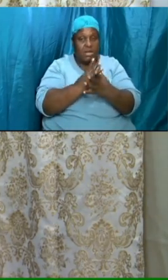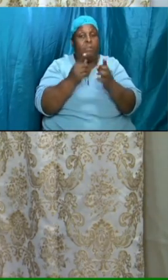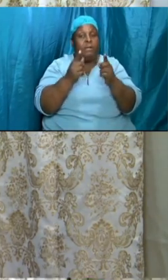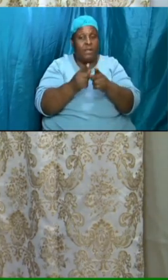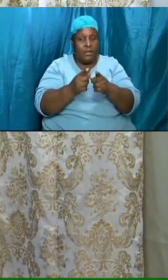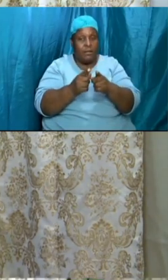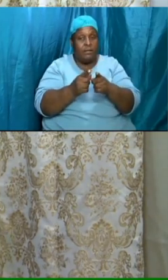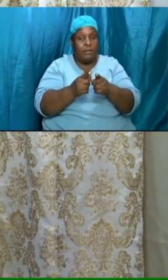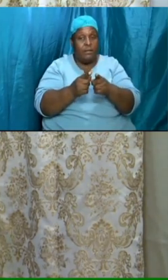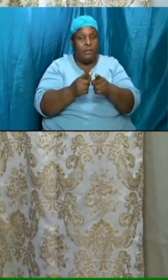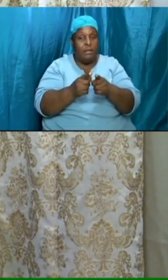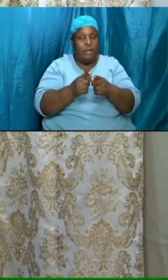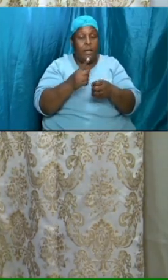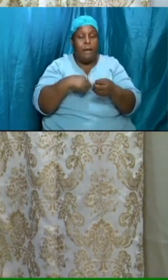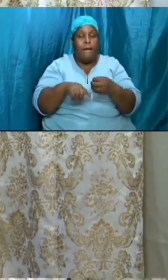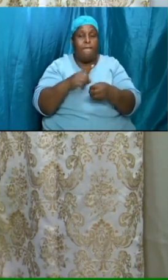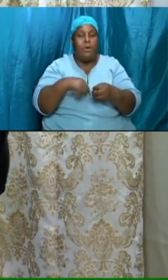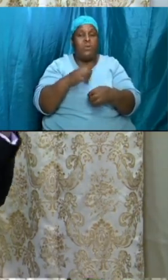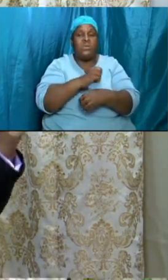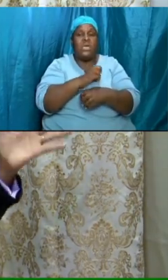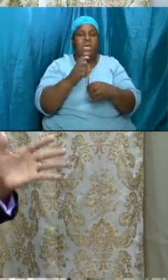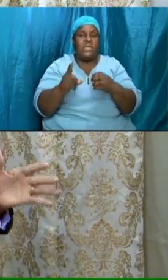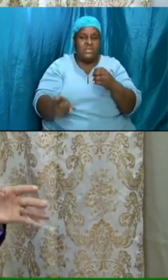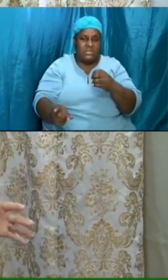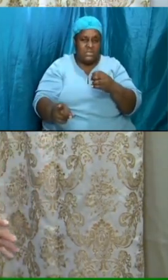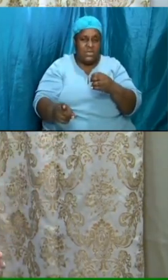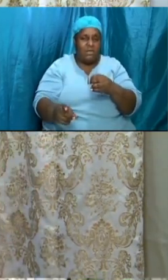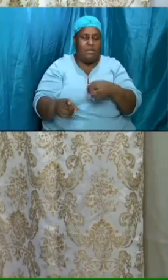into our spirits at this time when we are so